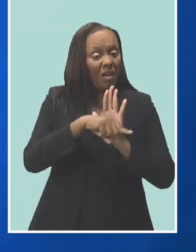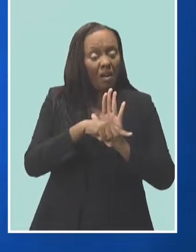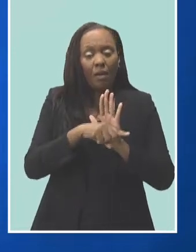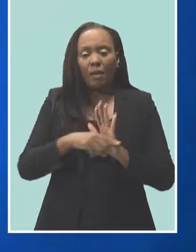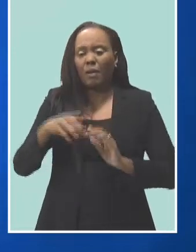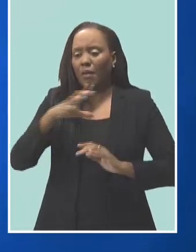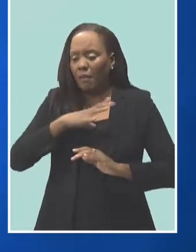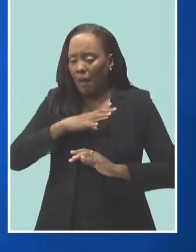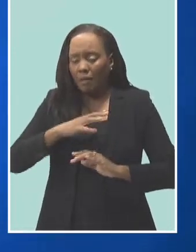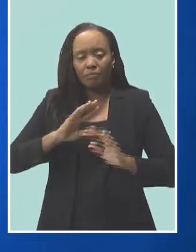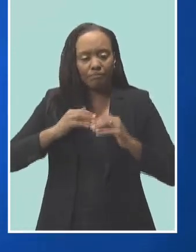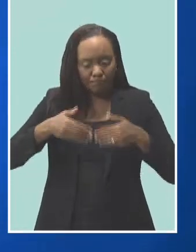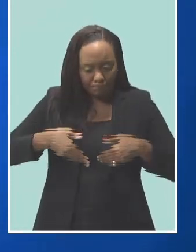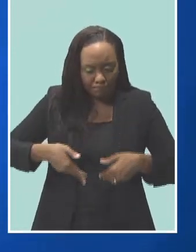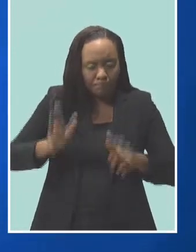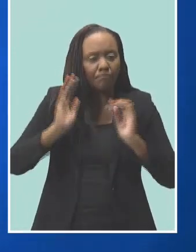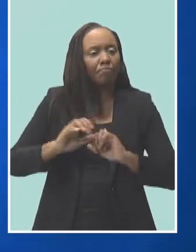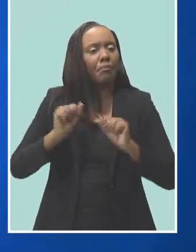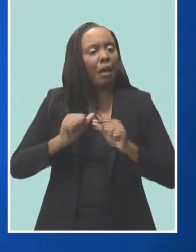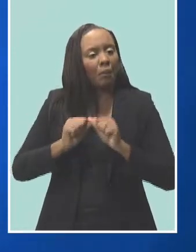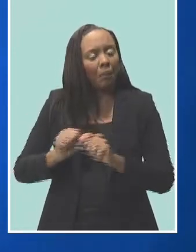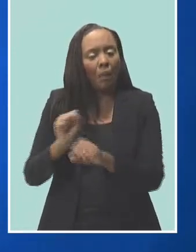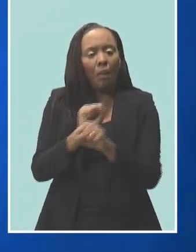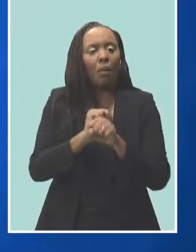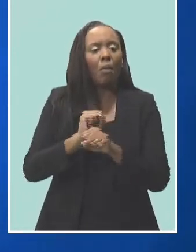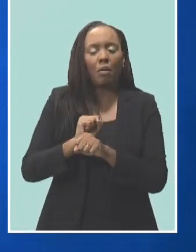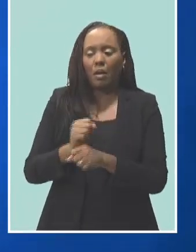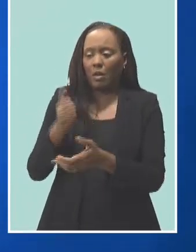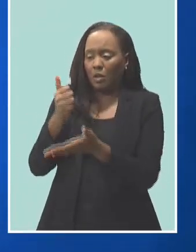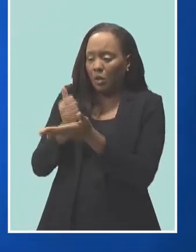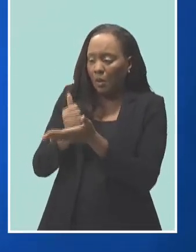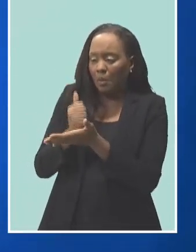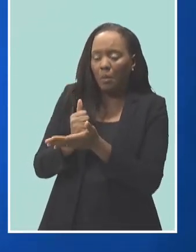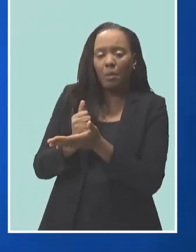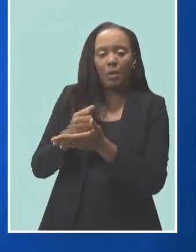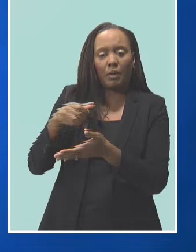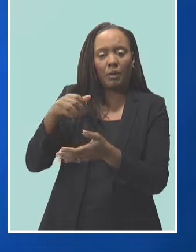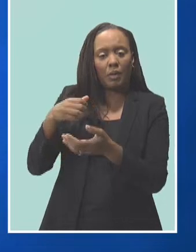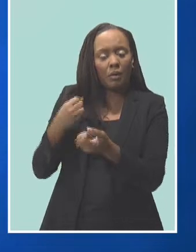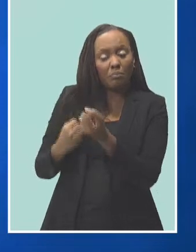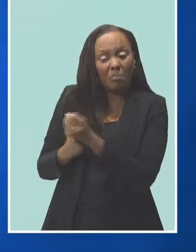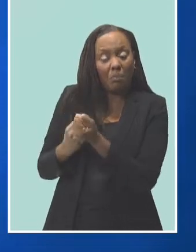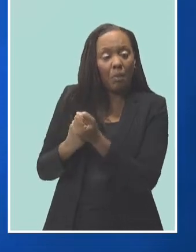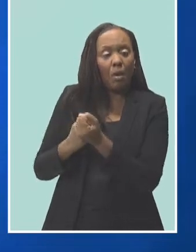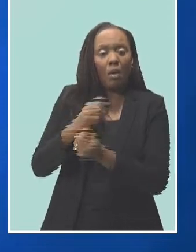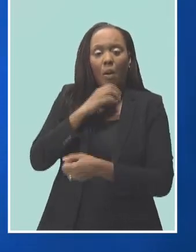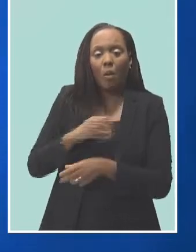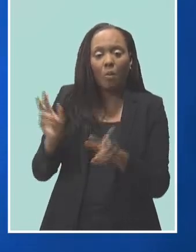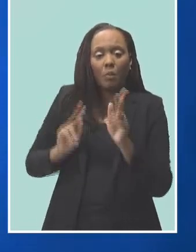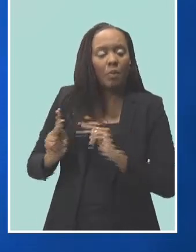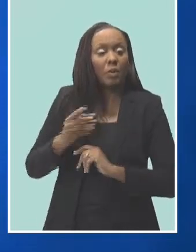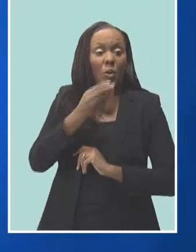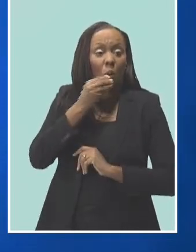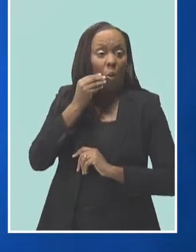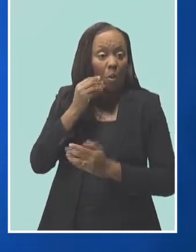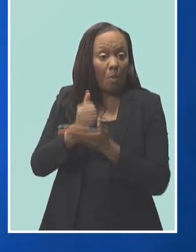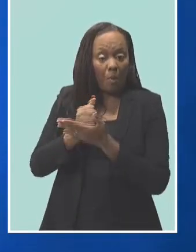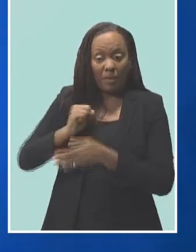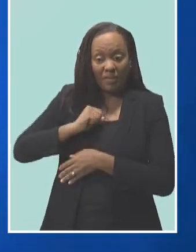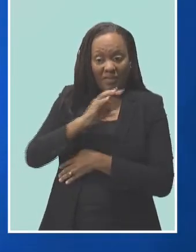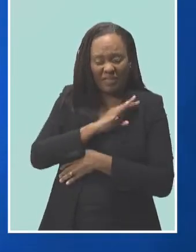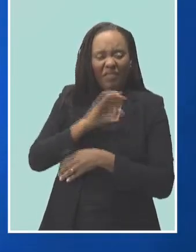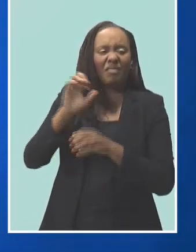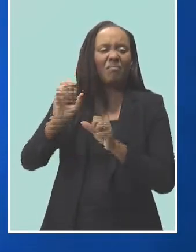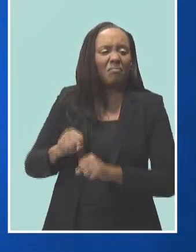Wellness will continue their duties in support of the elderly in care or those that may be shut in and will return to work from